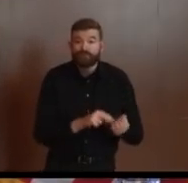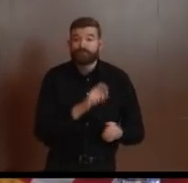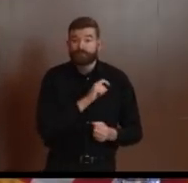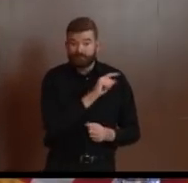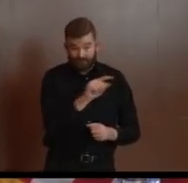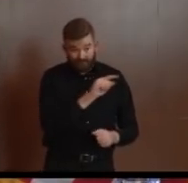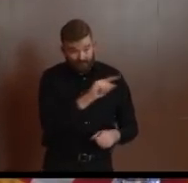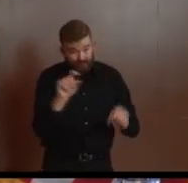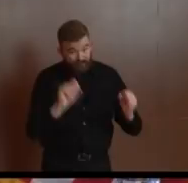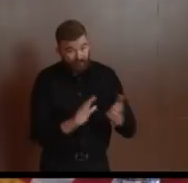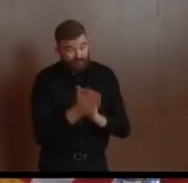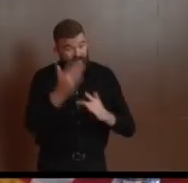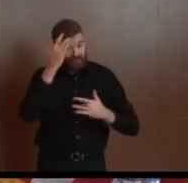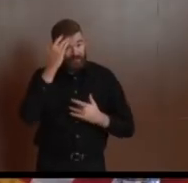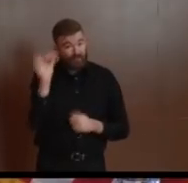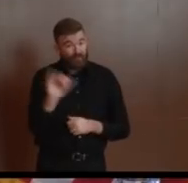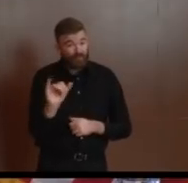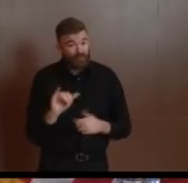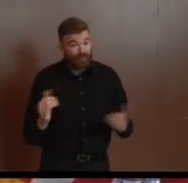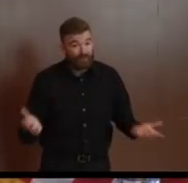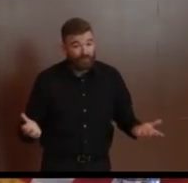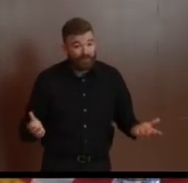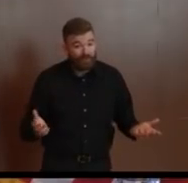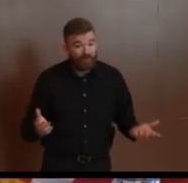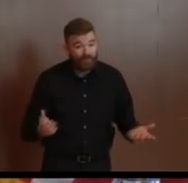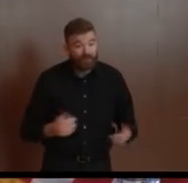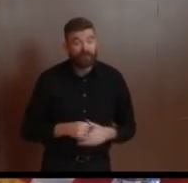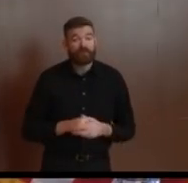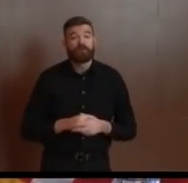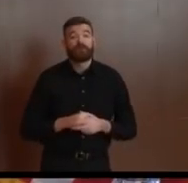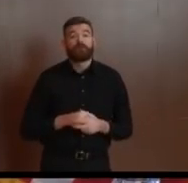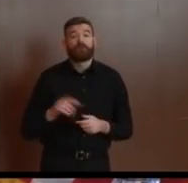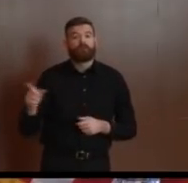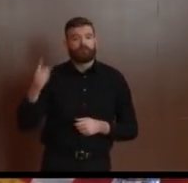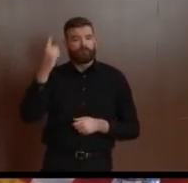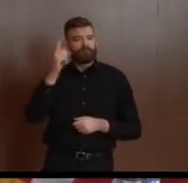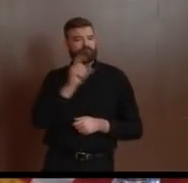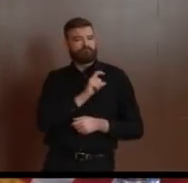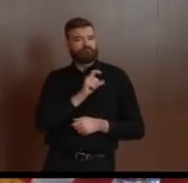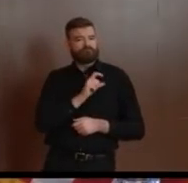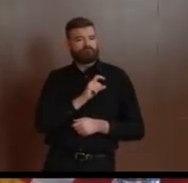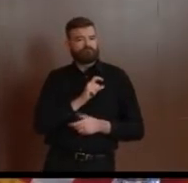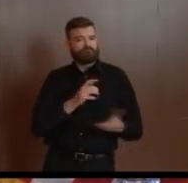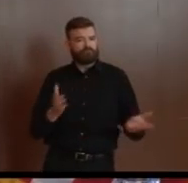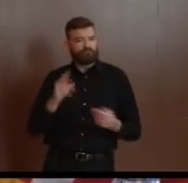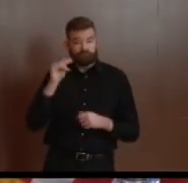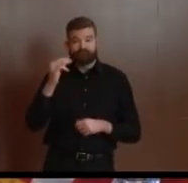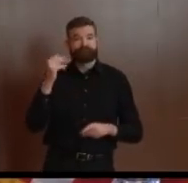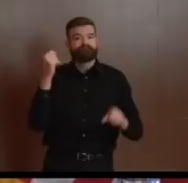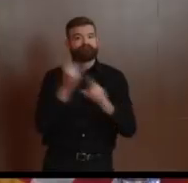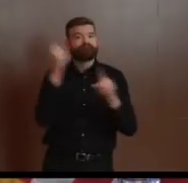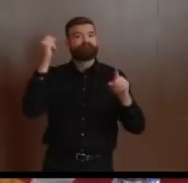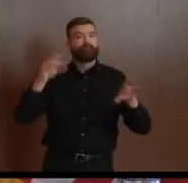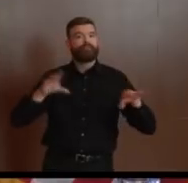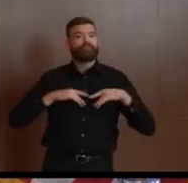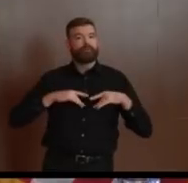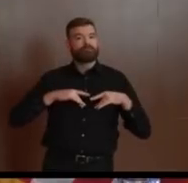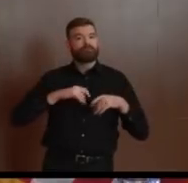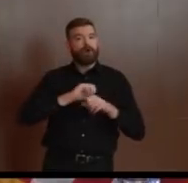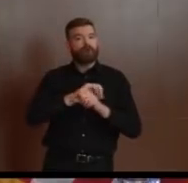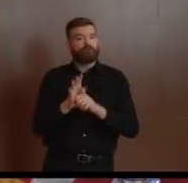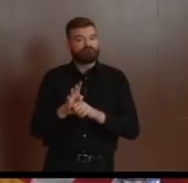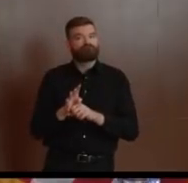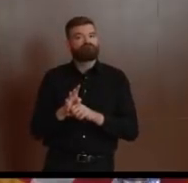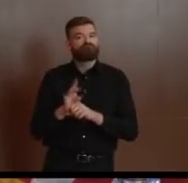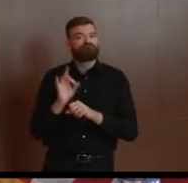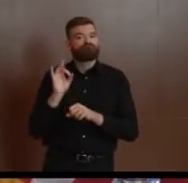was up against it and, God willing, hope doing a little bit better today based on what we heard overnight. And so not